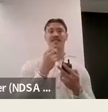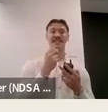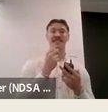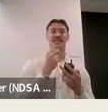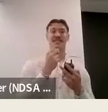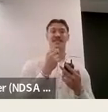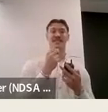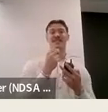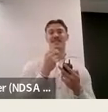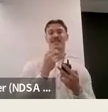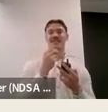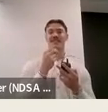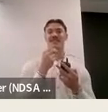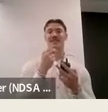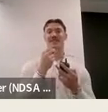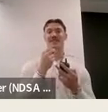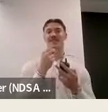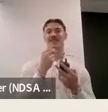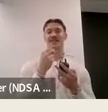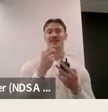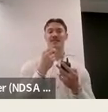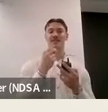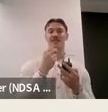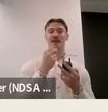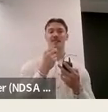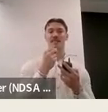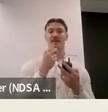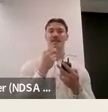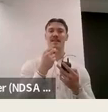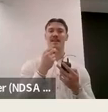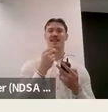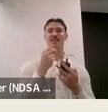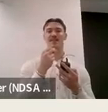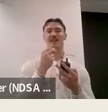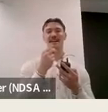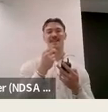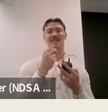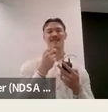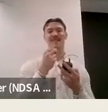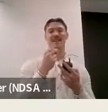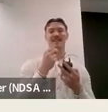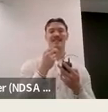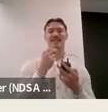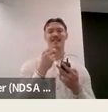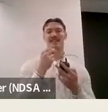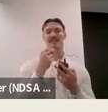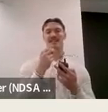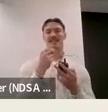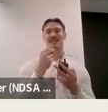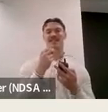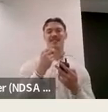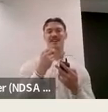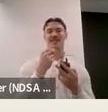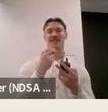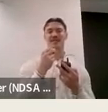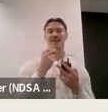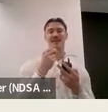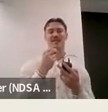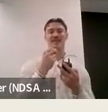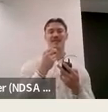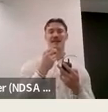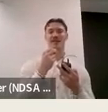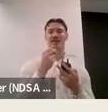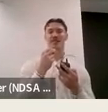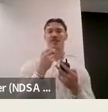So what is this like in different regions? So Africa is working with PAQAF, establishing the African students'